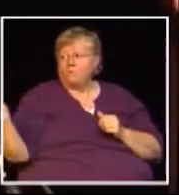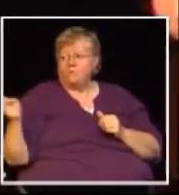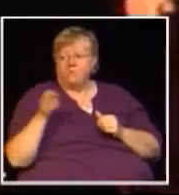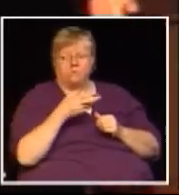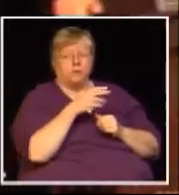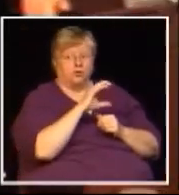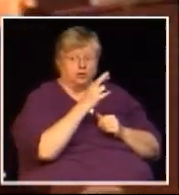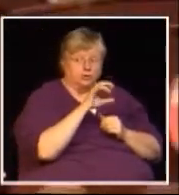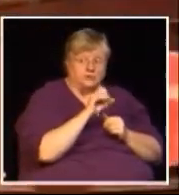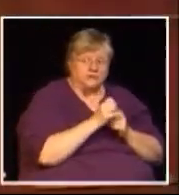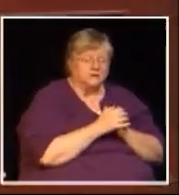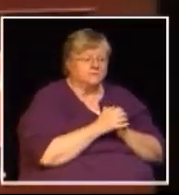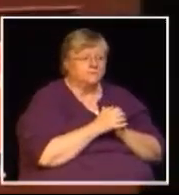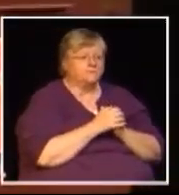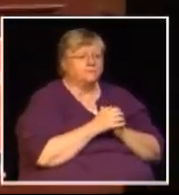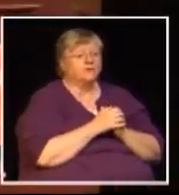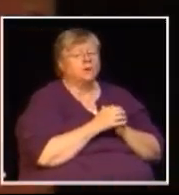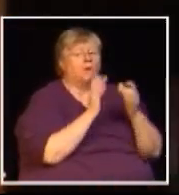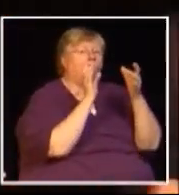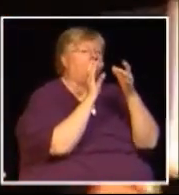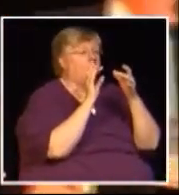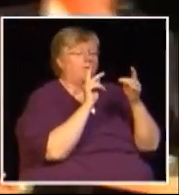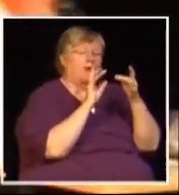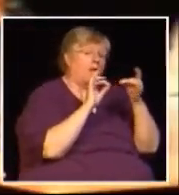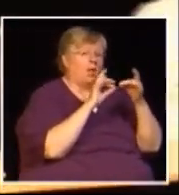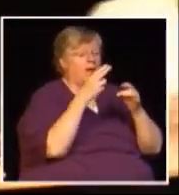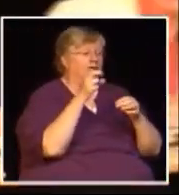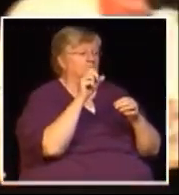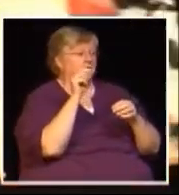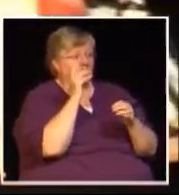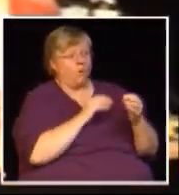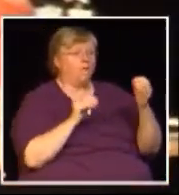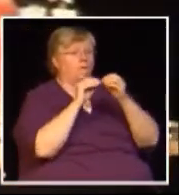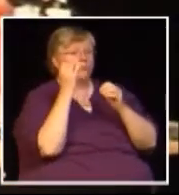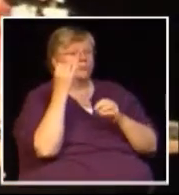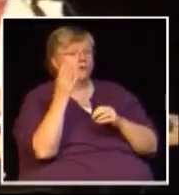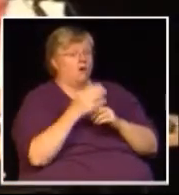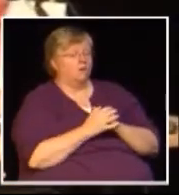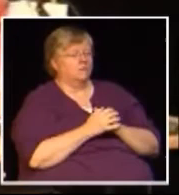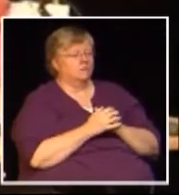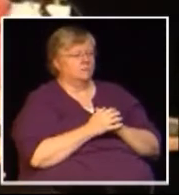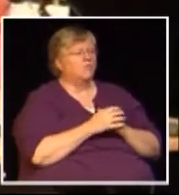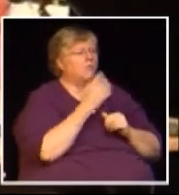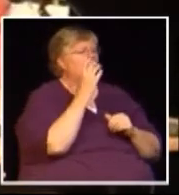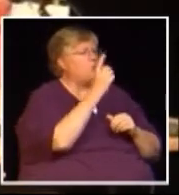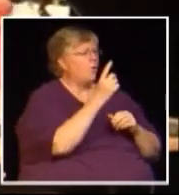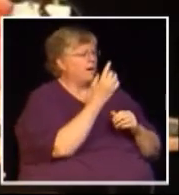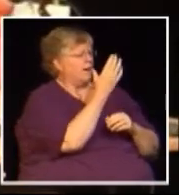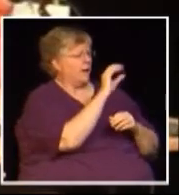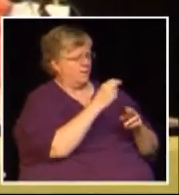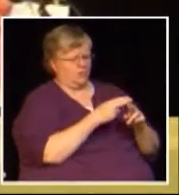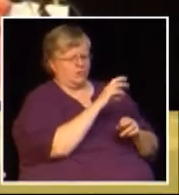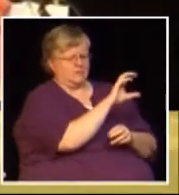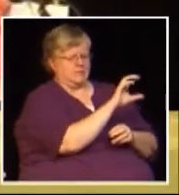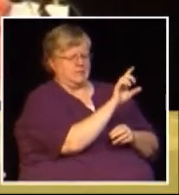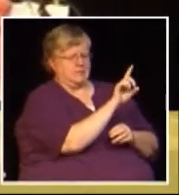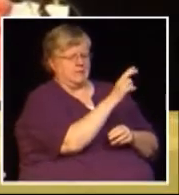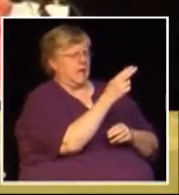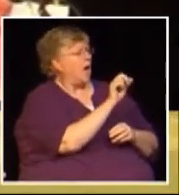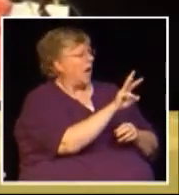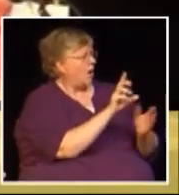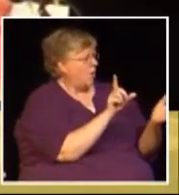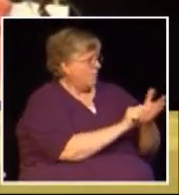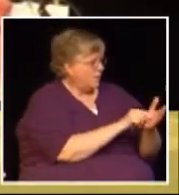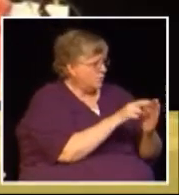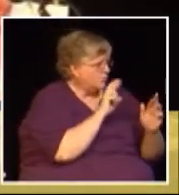so the HST we're told was going to create jobs the C.D. Howe Institute published a